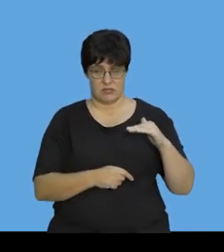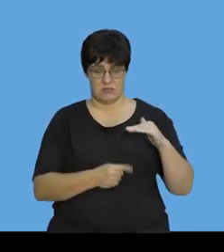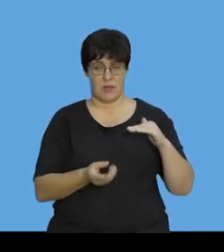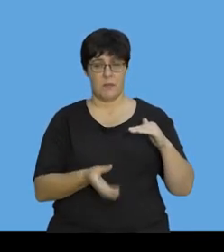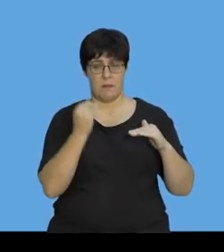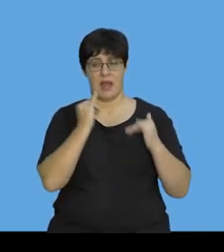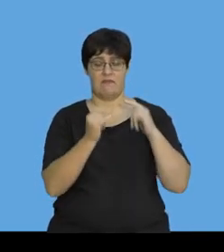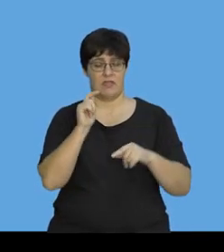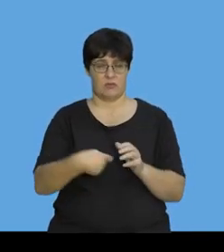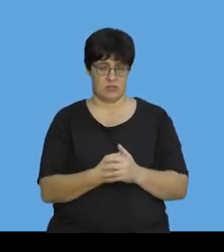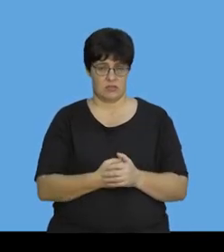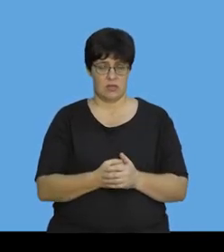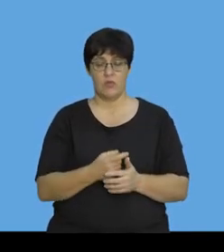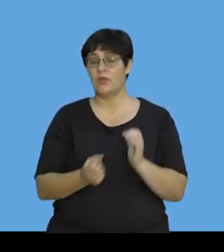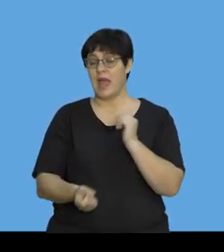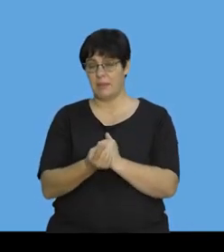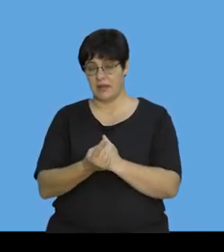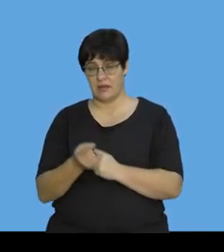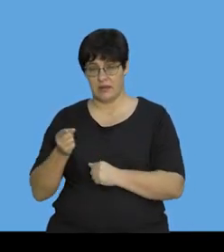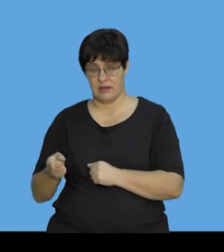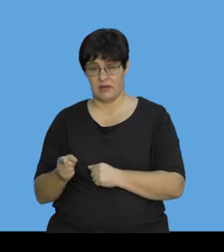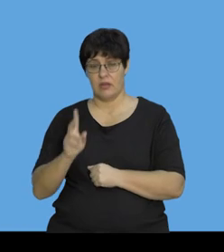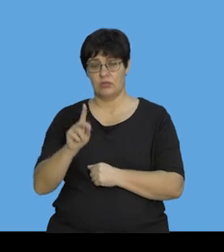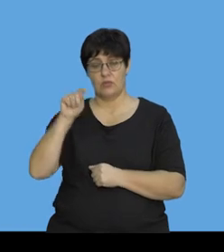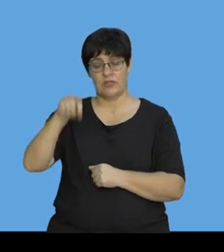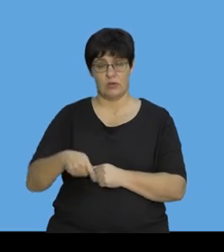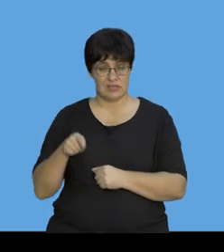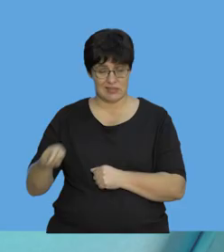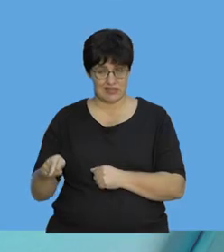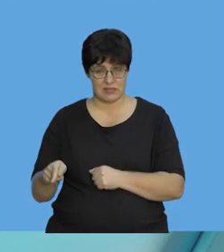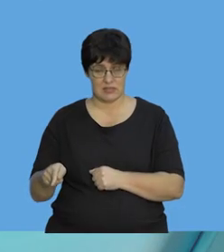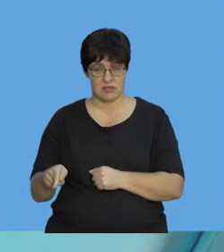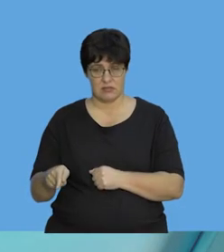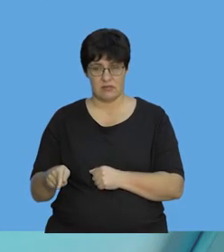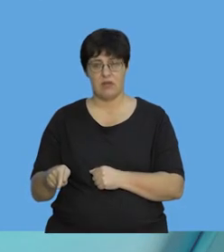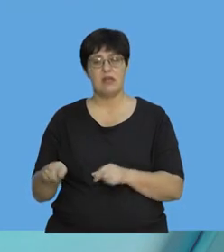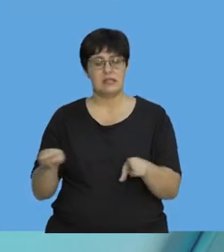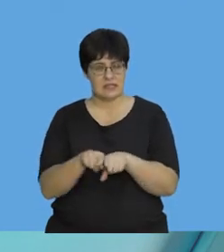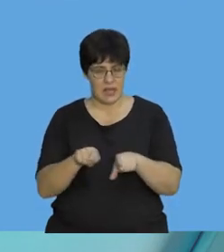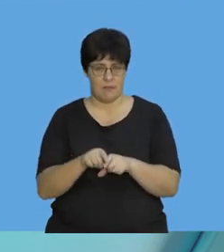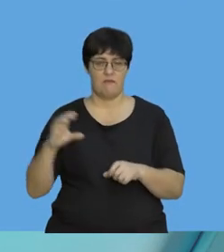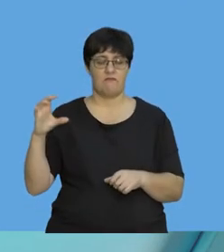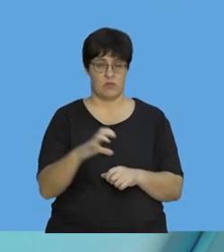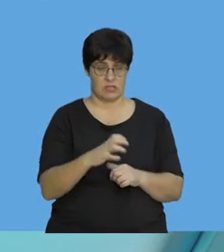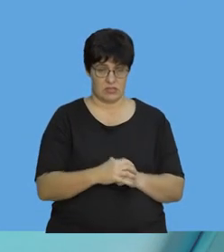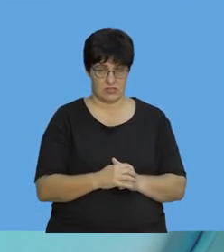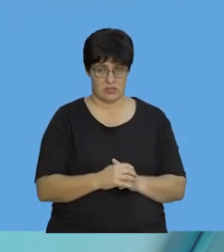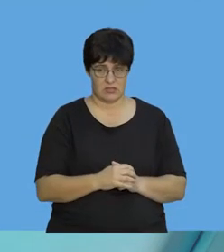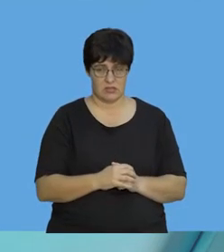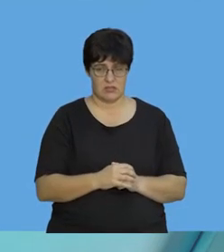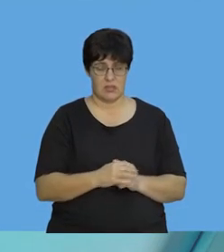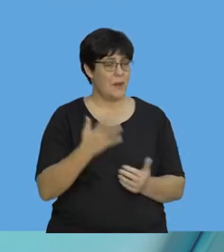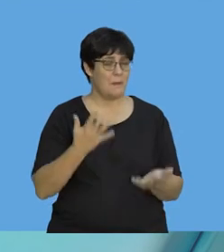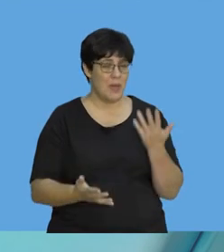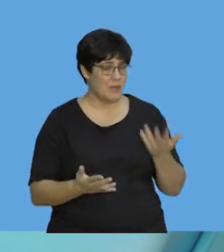track. I get 11,000. So, what should happen is the 2,000 kilogram track should feel the same